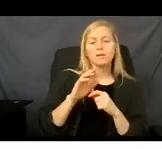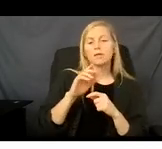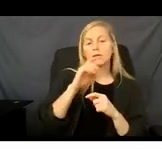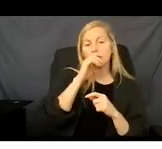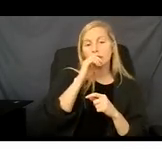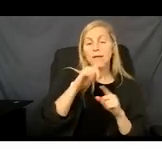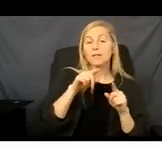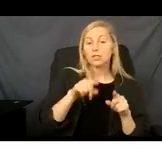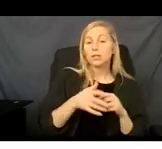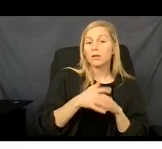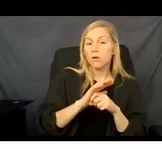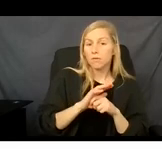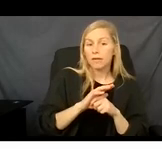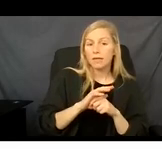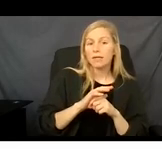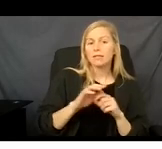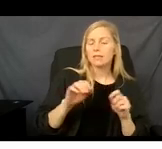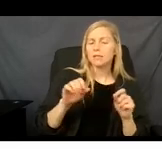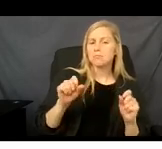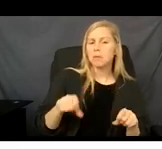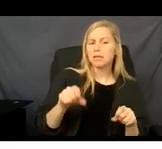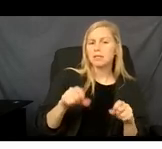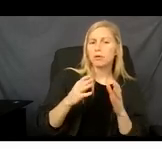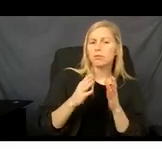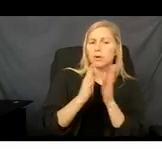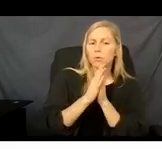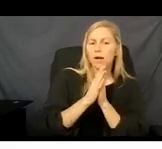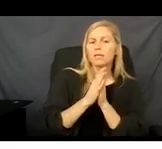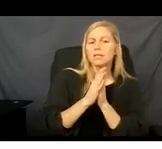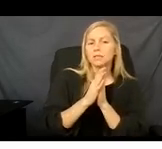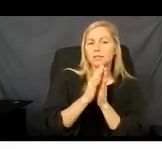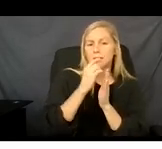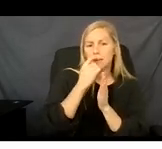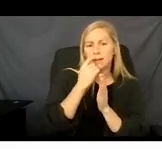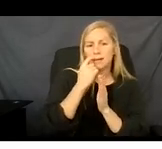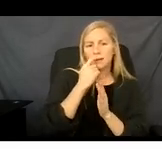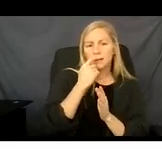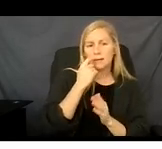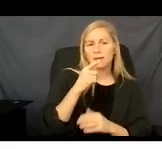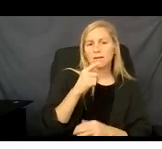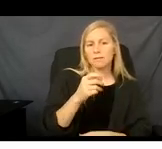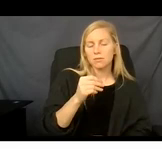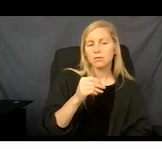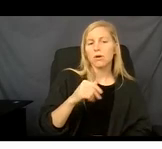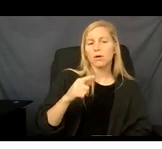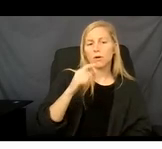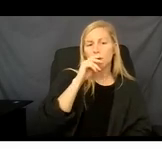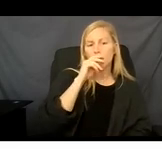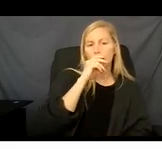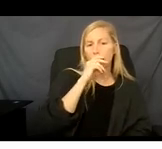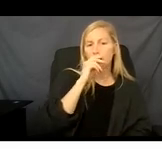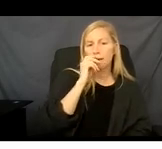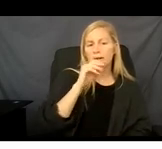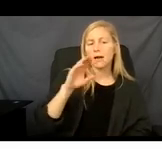there is possibility for you to request an earlier study for your Medicaid managed care plan. And this is how that works.